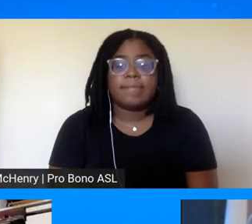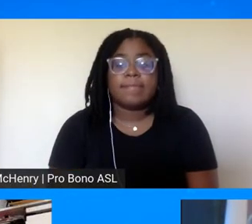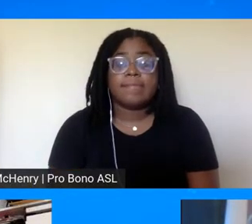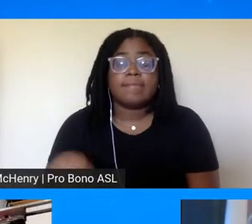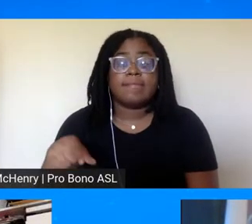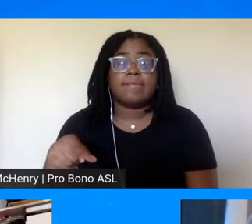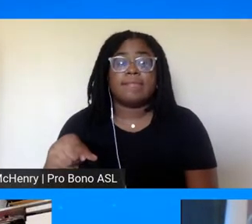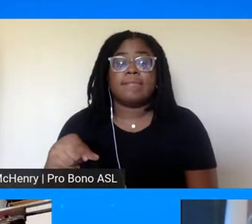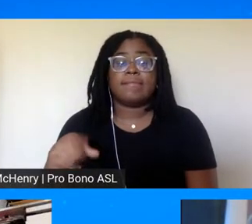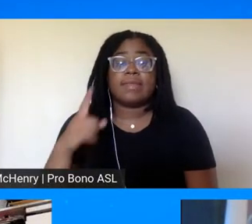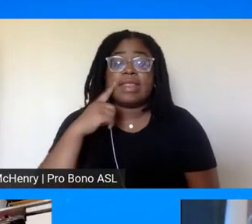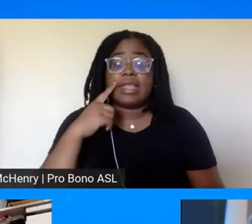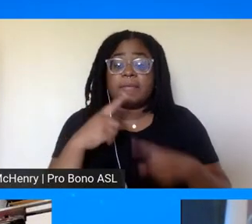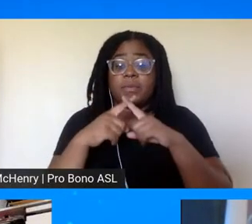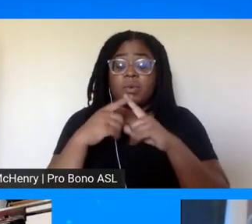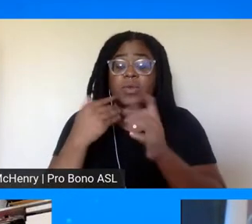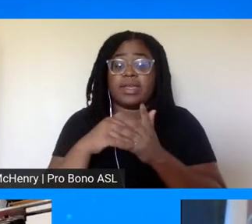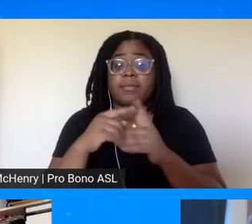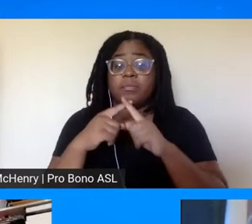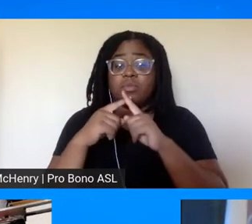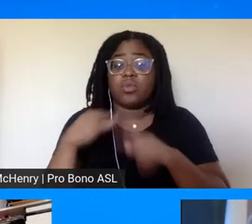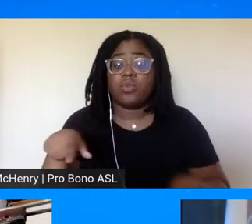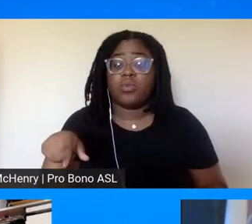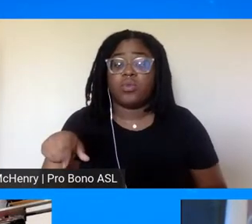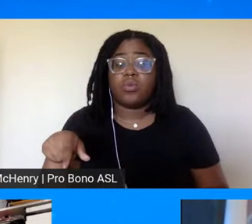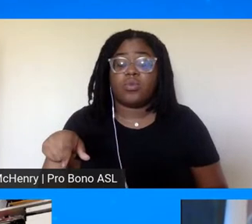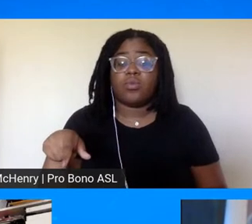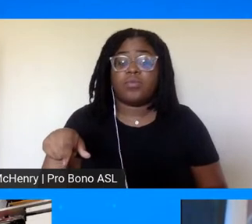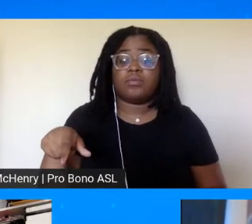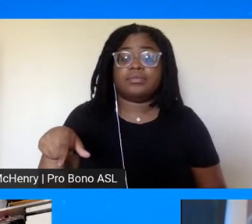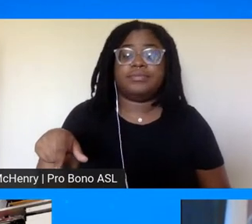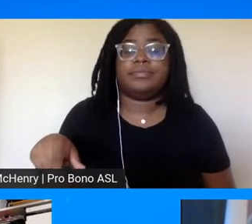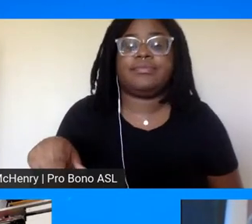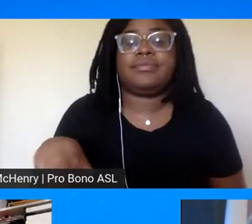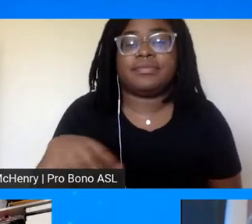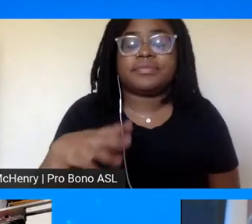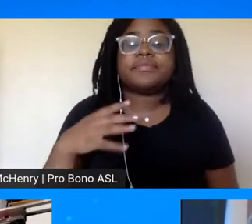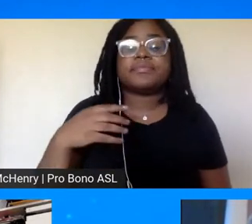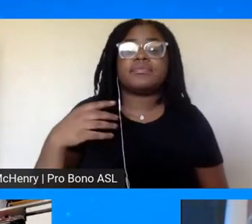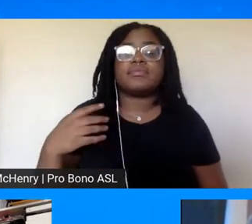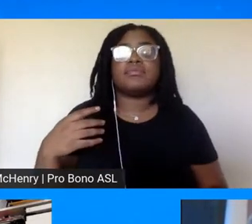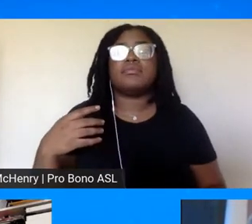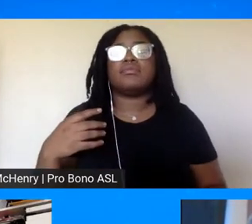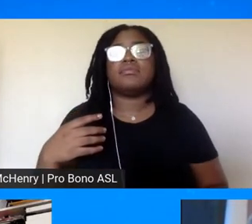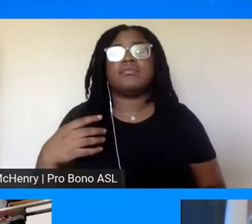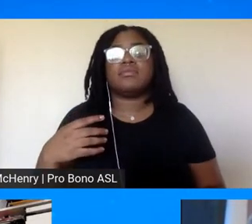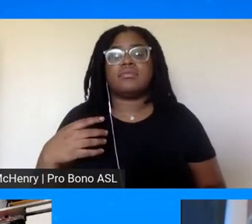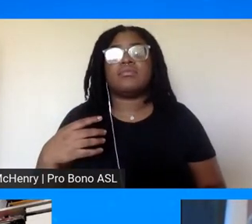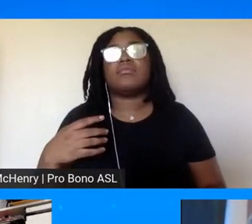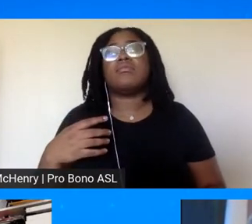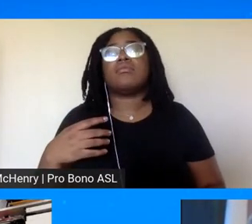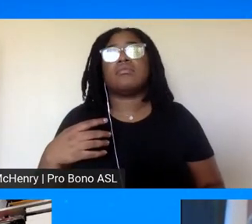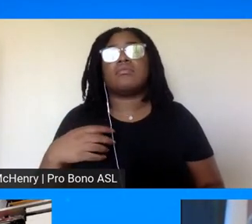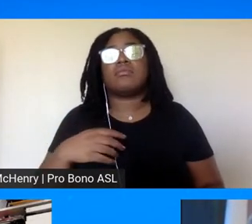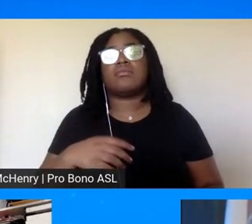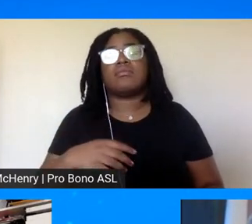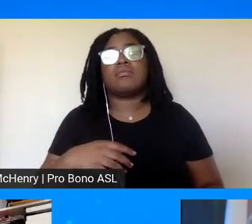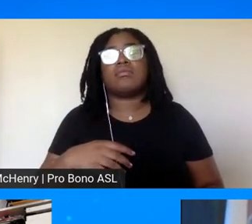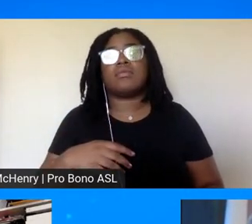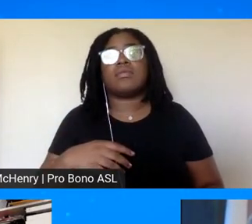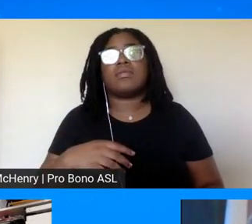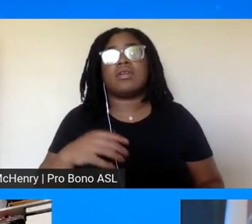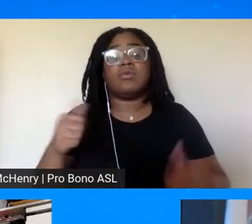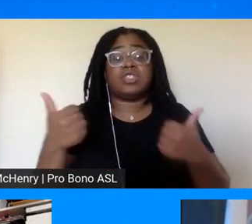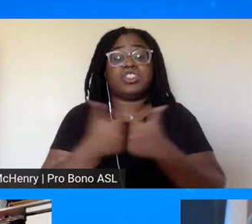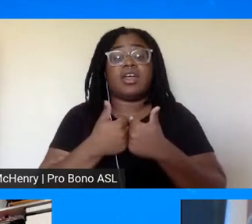i think you're on mute charlie you're on mute after that was activated the accommodations it was challenged immediately in